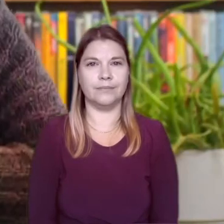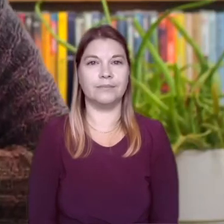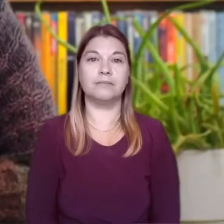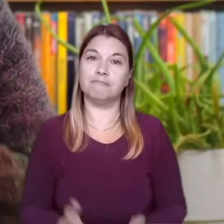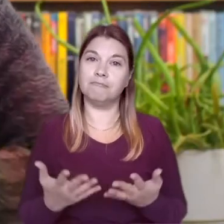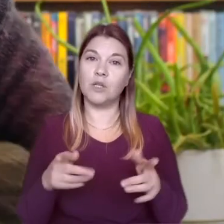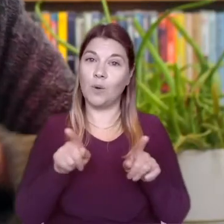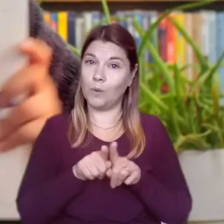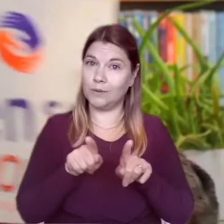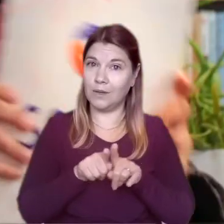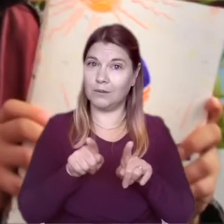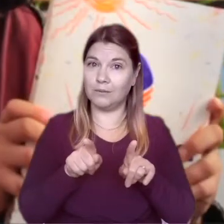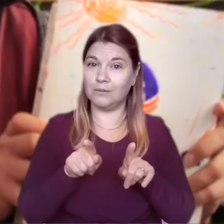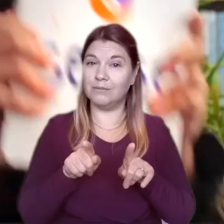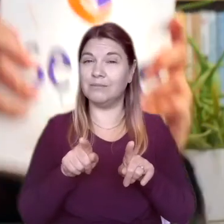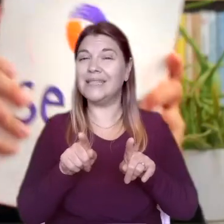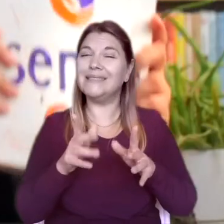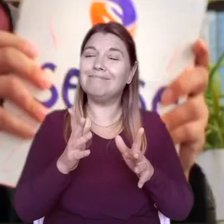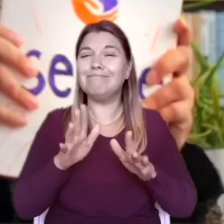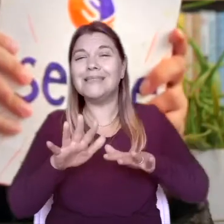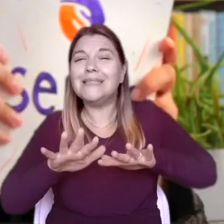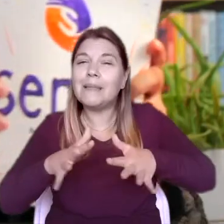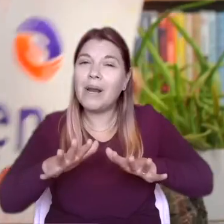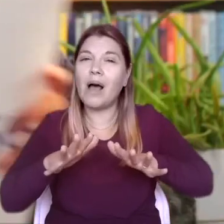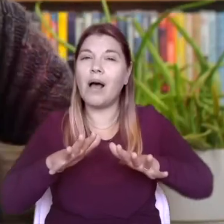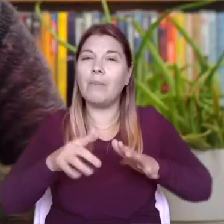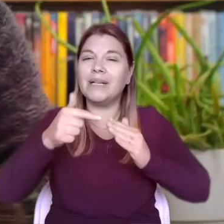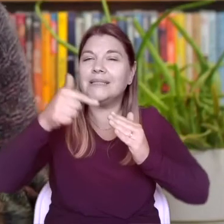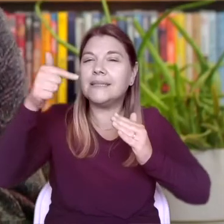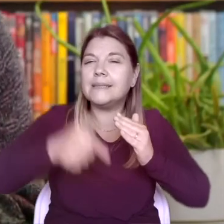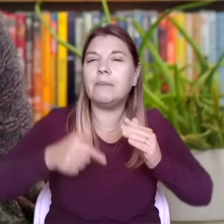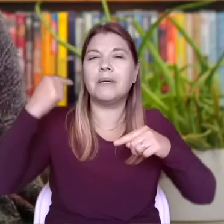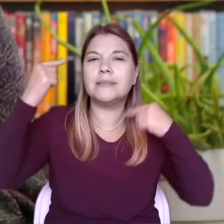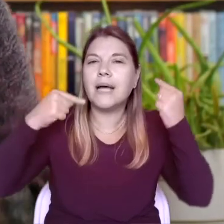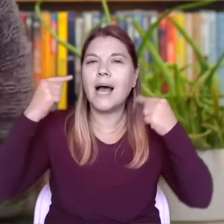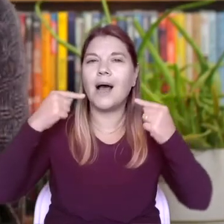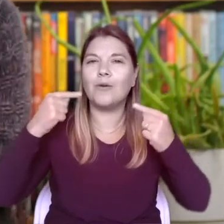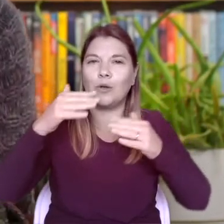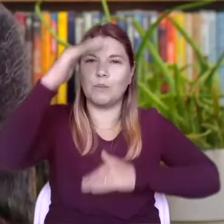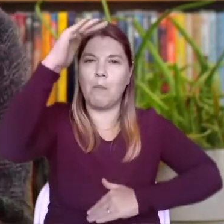also similar but a bigger deeper shaker sound because the box is bigger